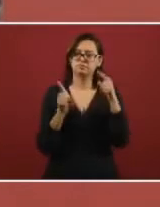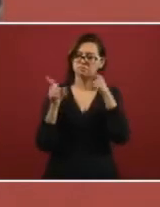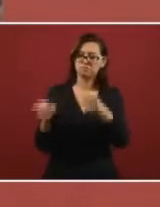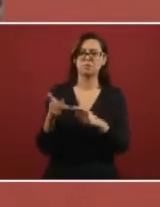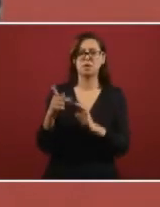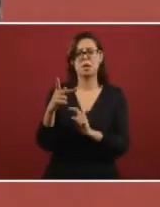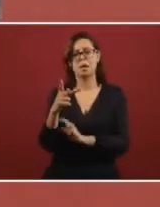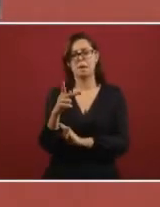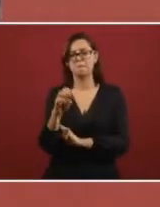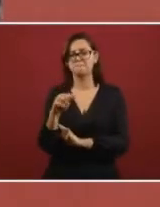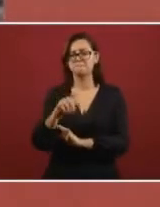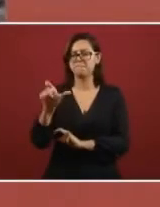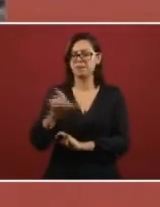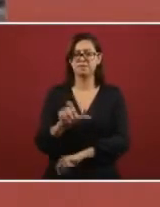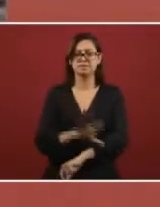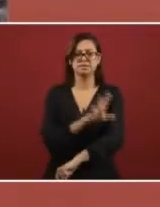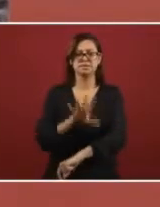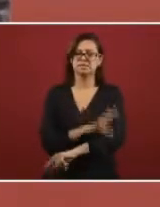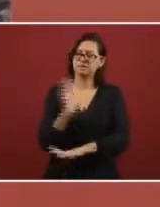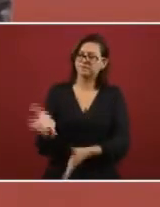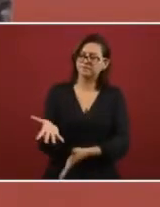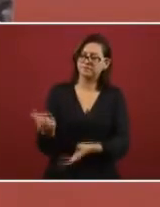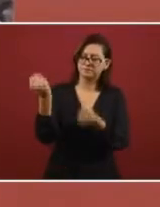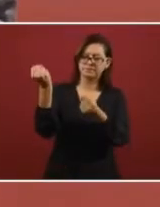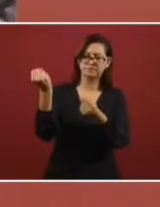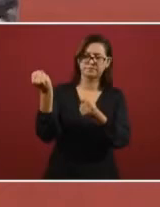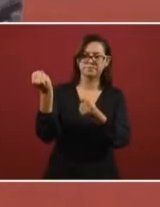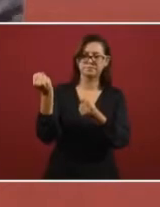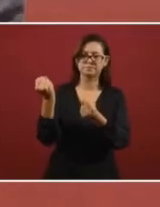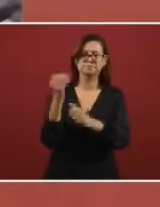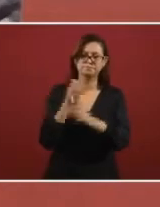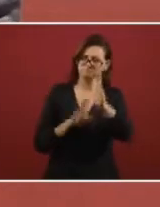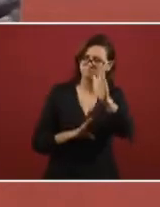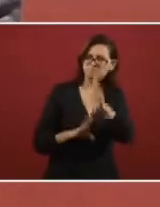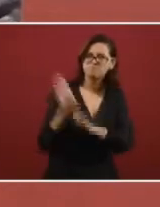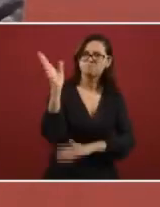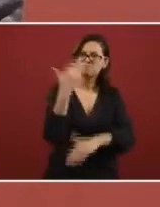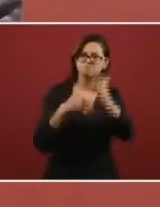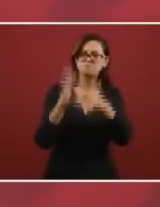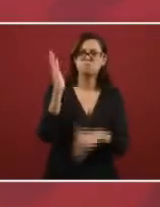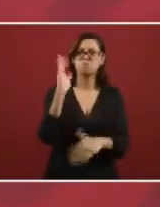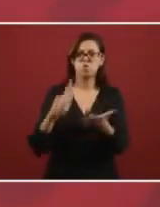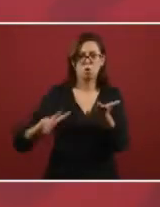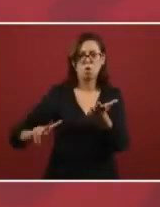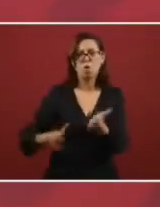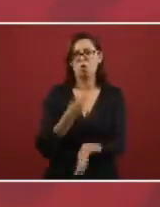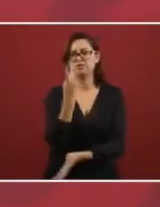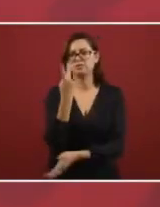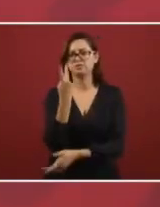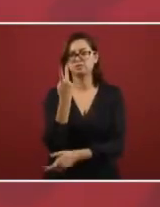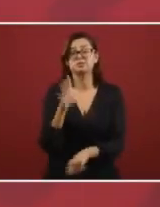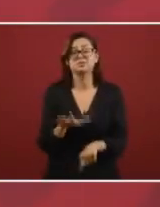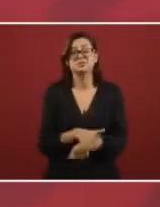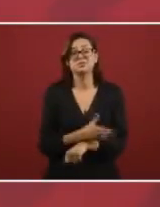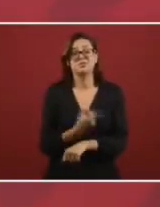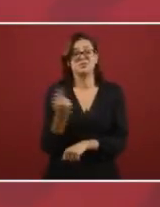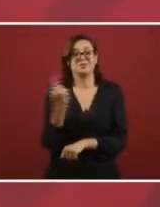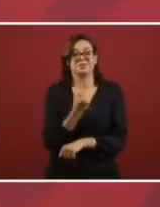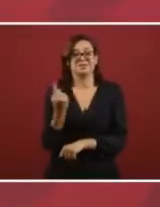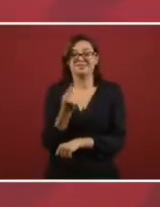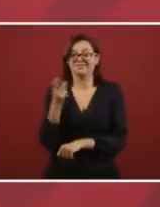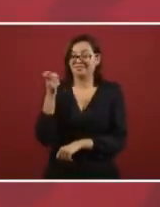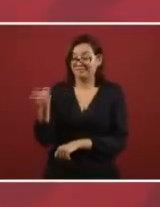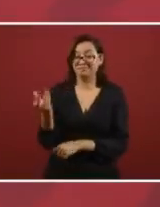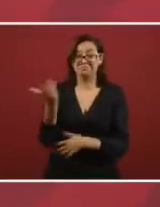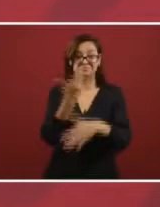recovery of the energy sector because it means